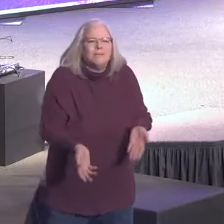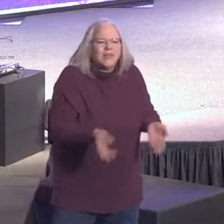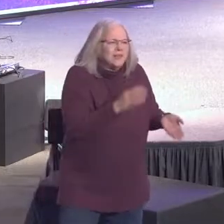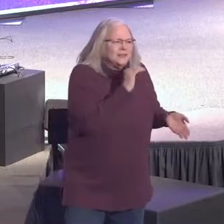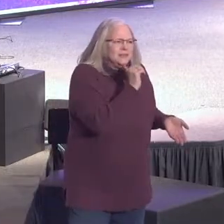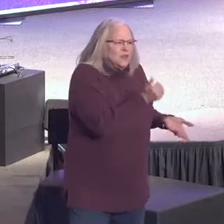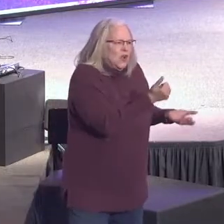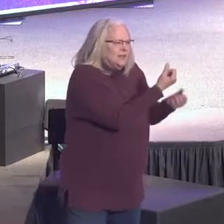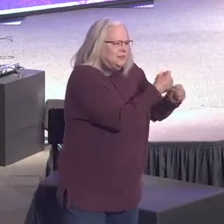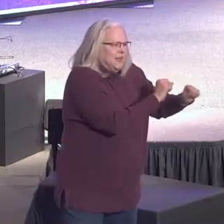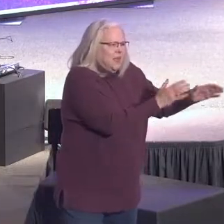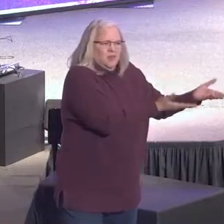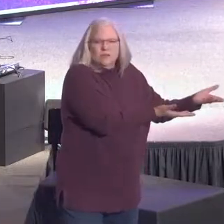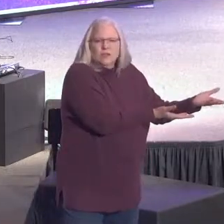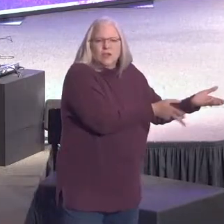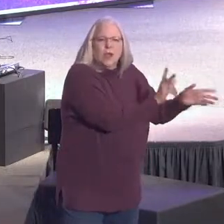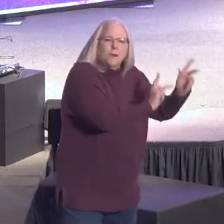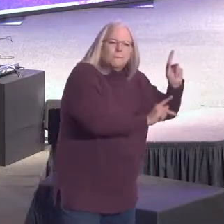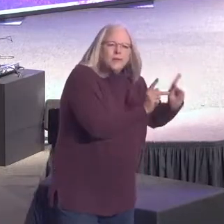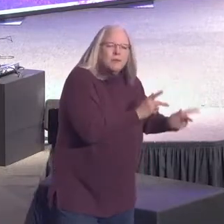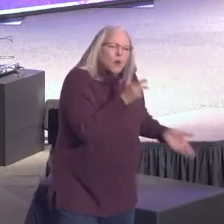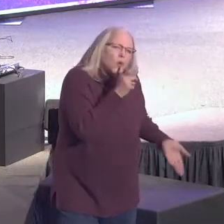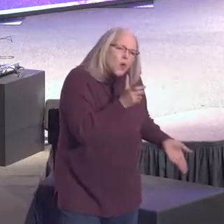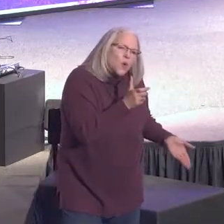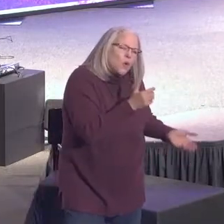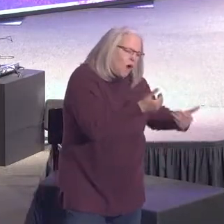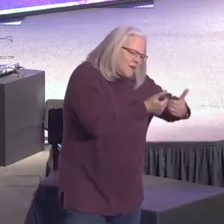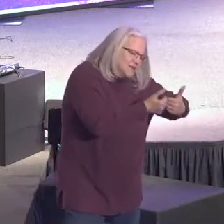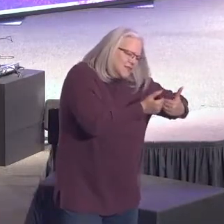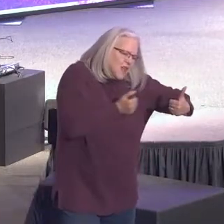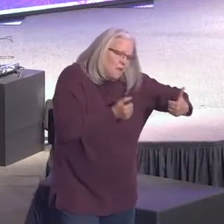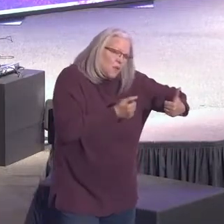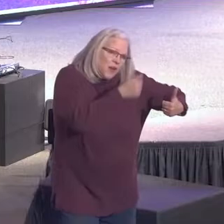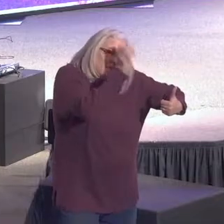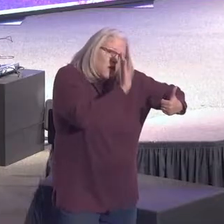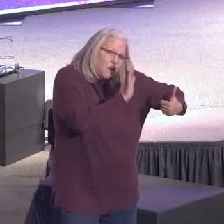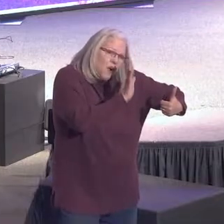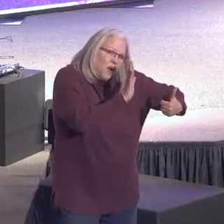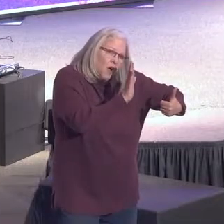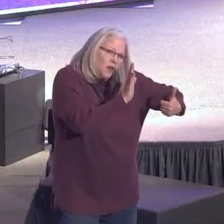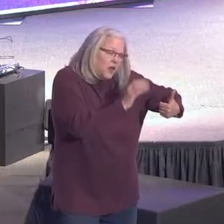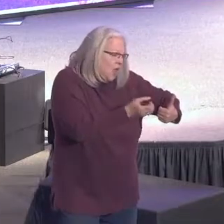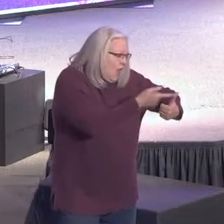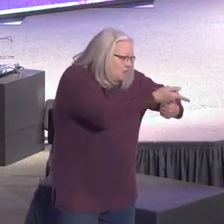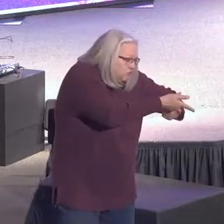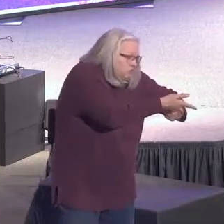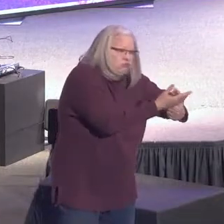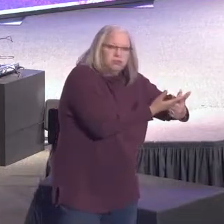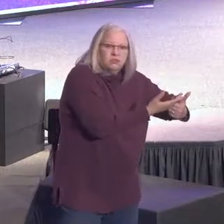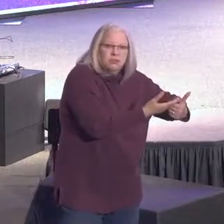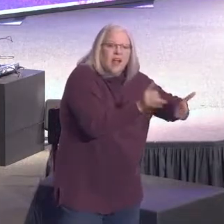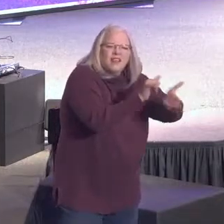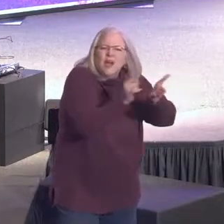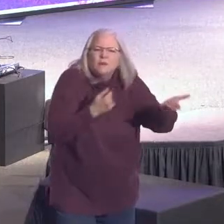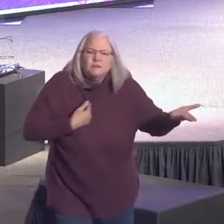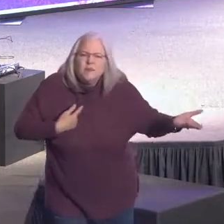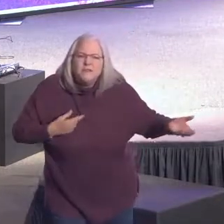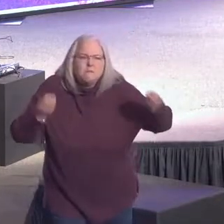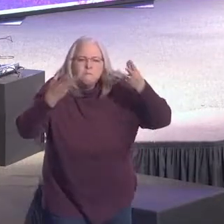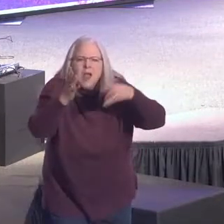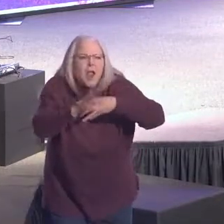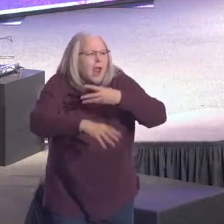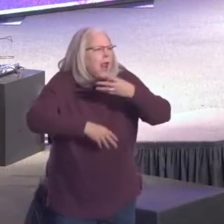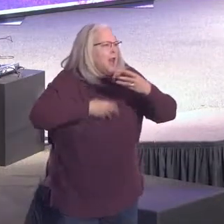Perishing. People who are apart from God. And that was me for many years. Sitting in church